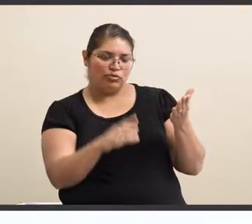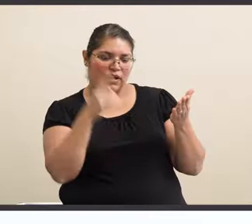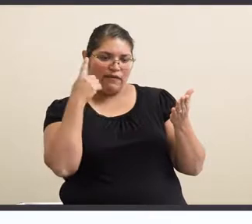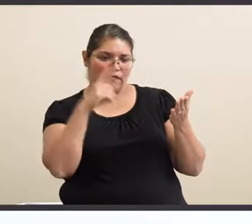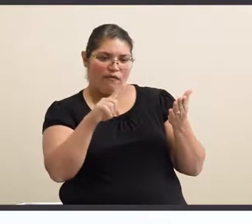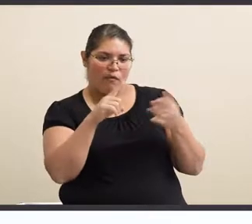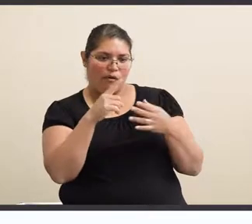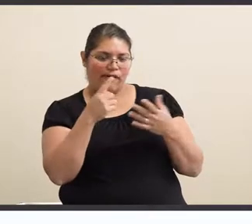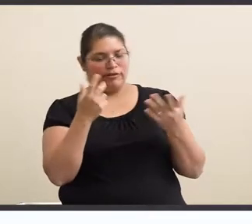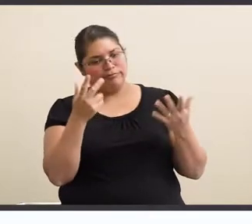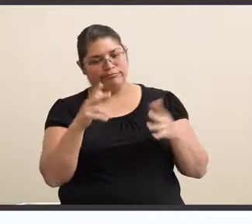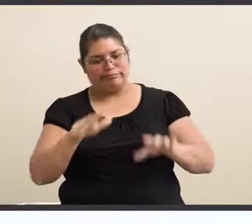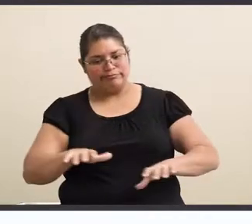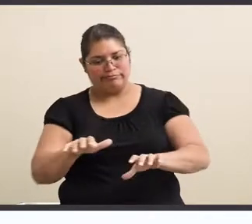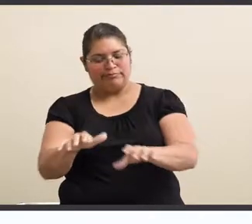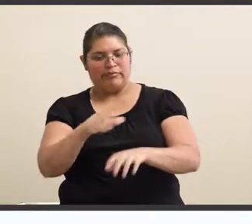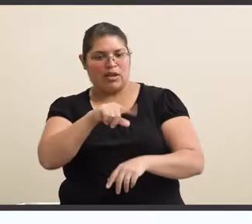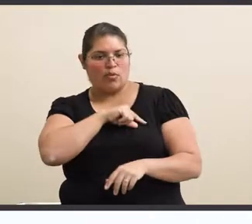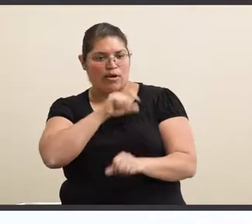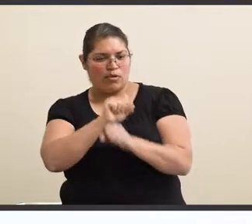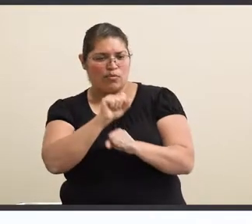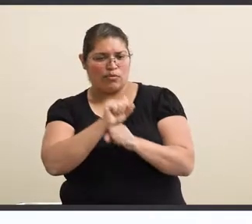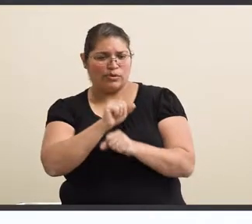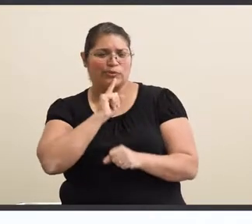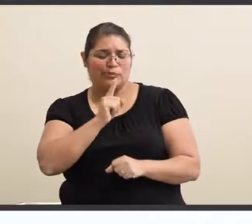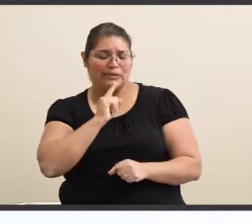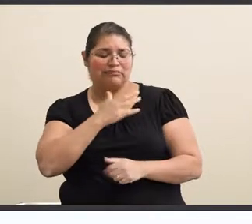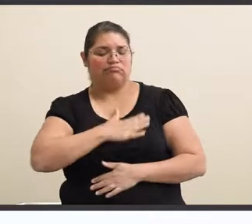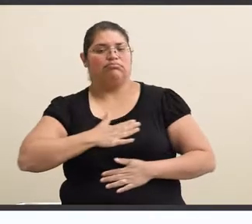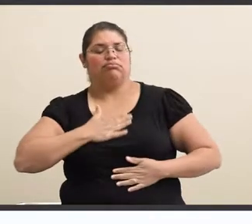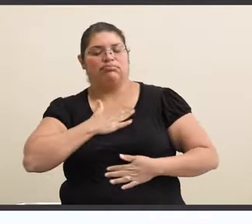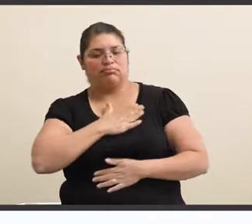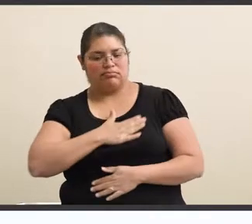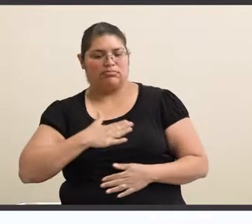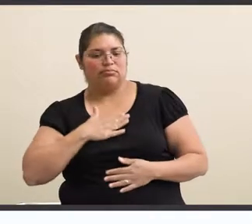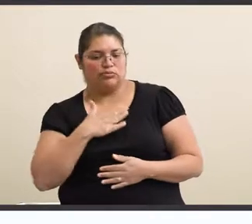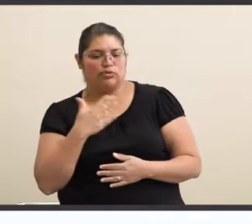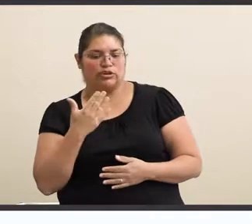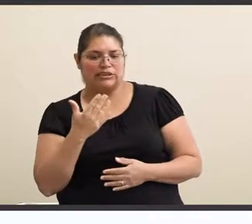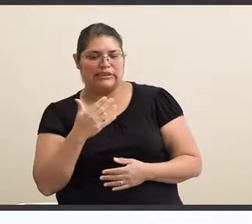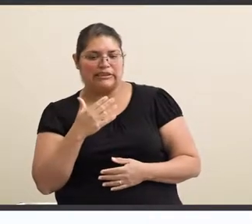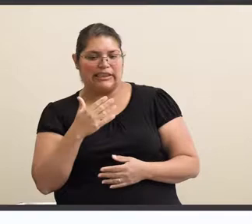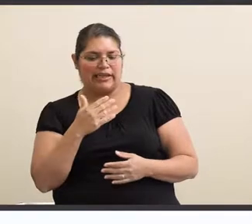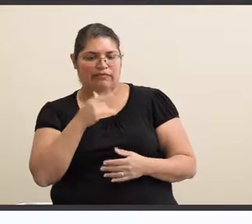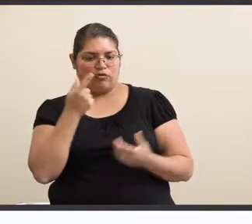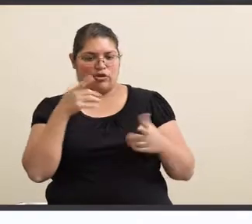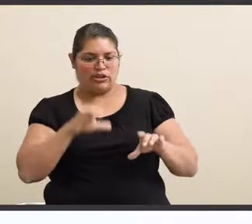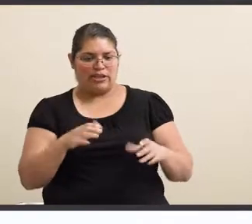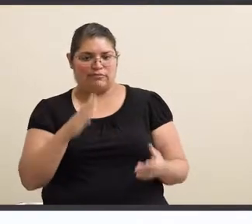quality work. work. So I'm very much appreciative of the chance to be here.